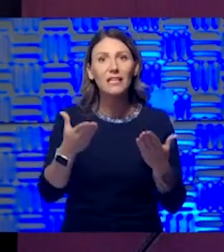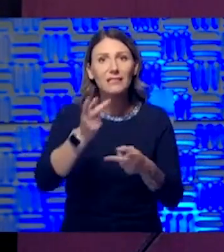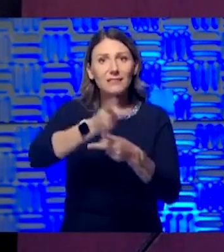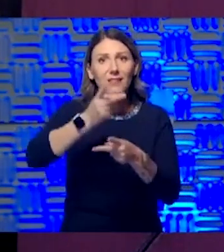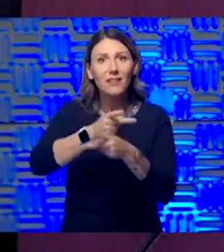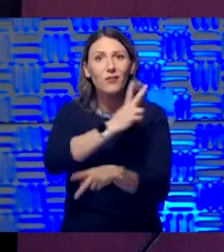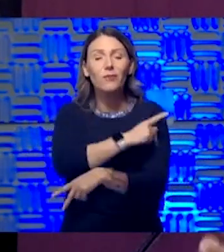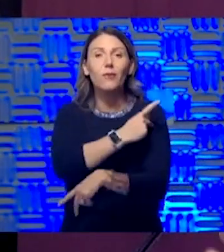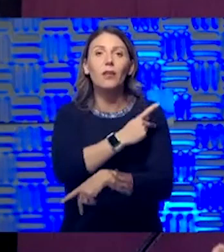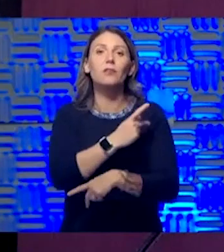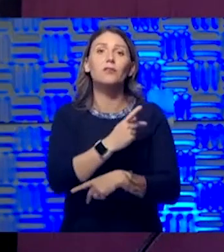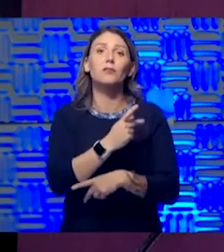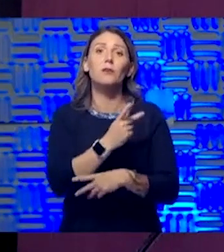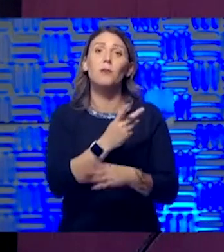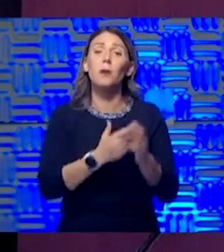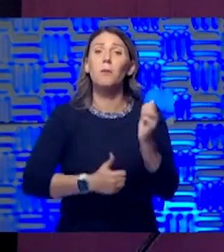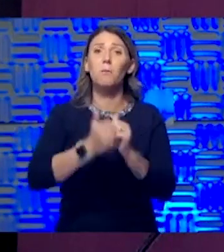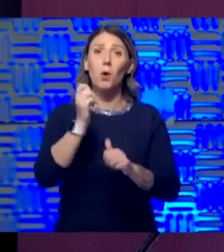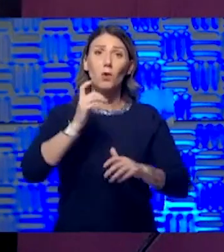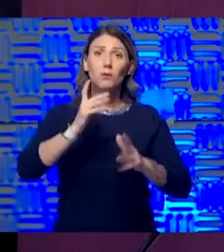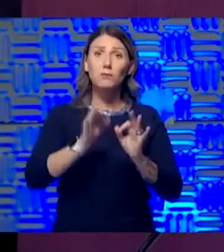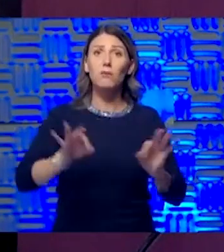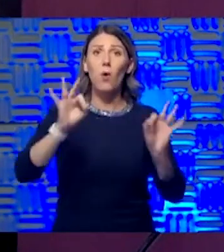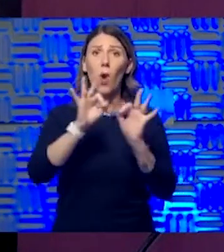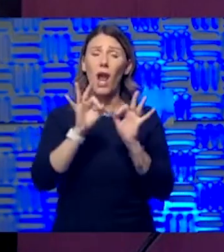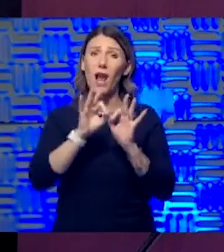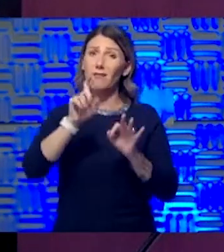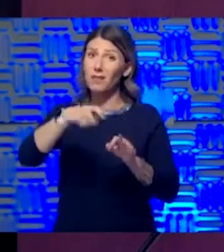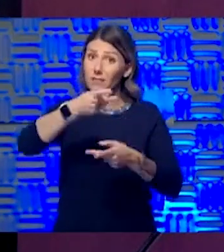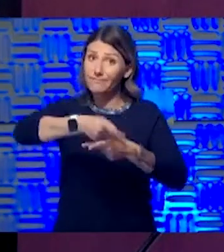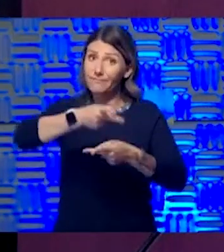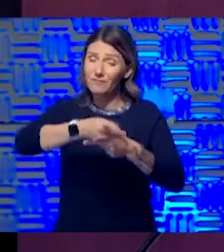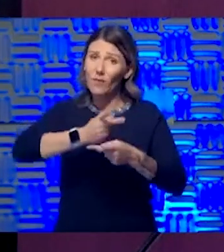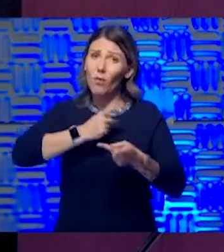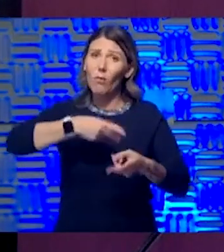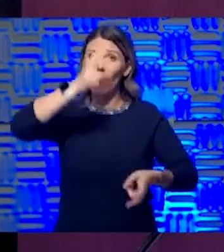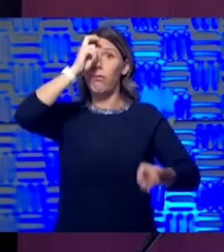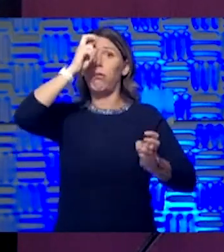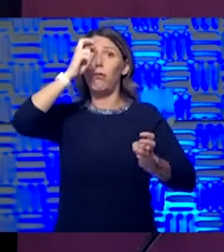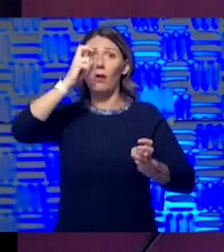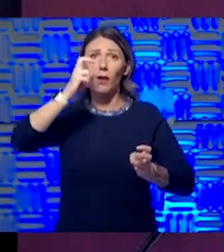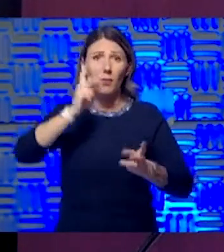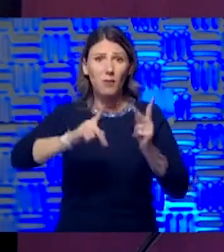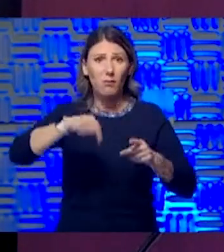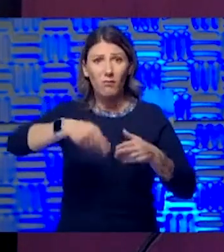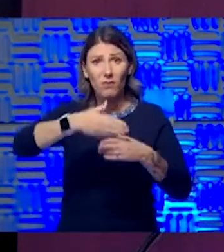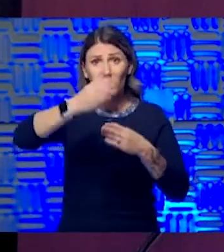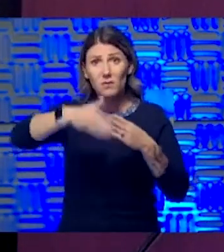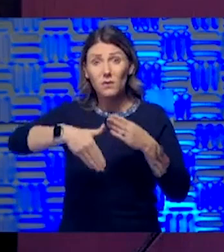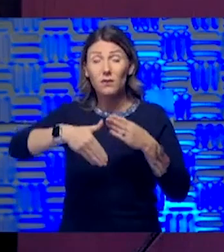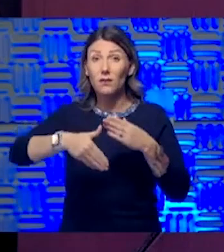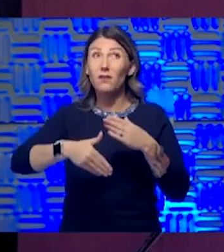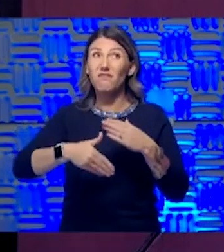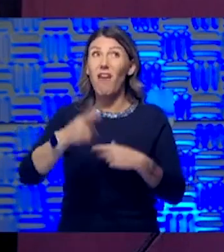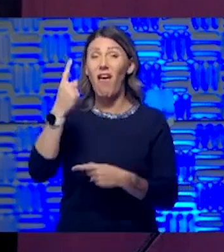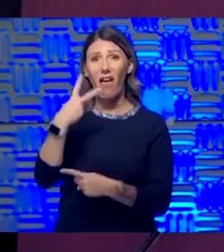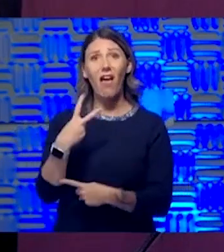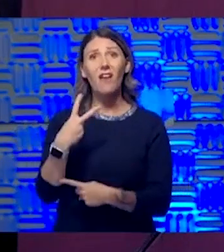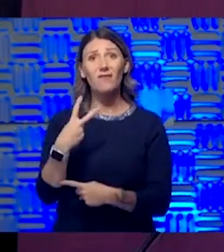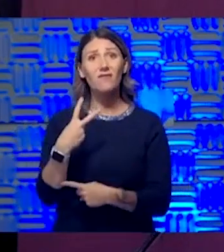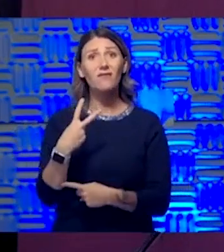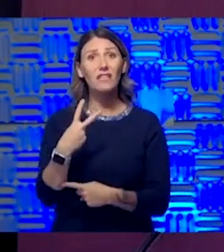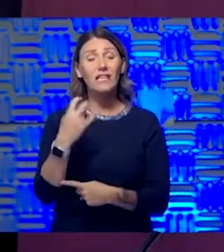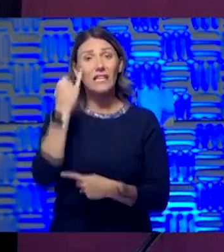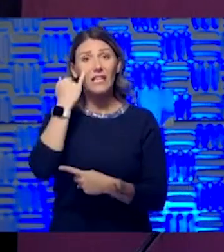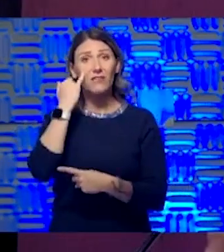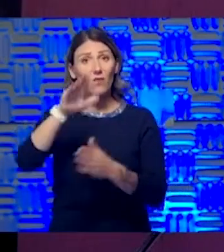you know, I did have to take care of some very sick people this weekend. And I'm almost sure at least half of them, had